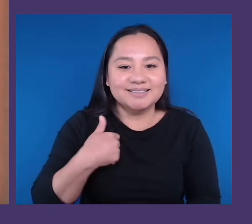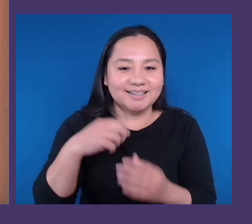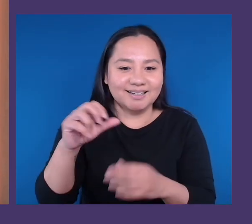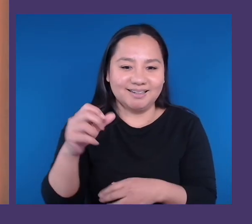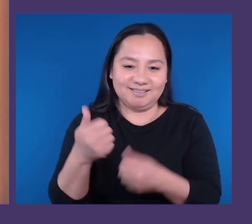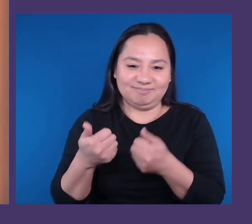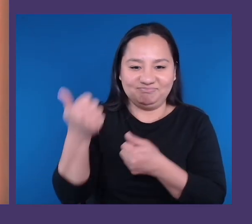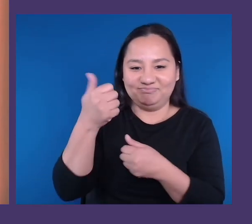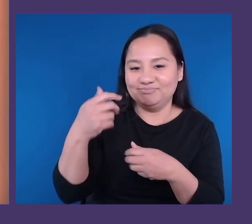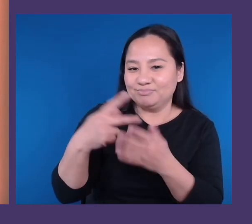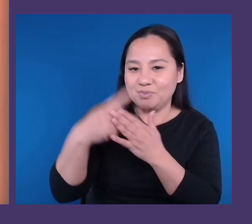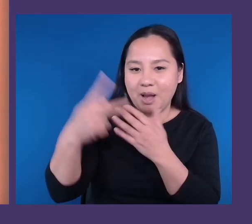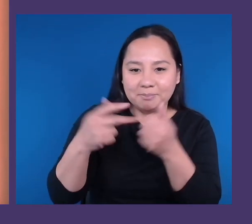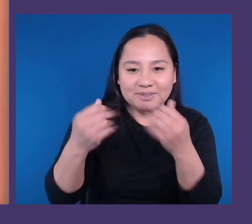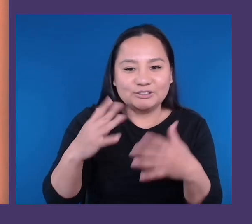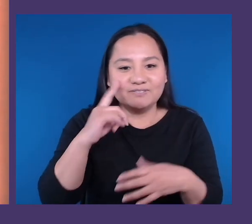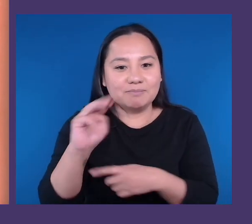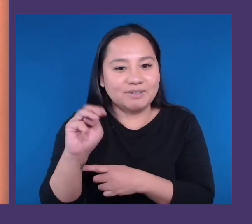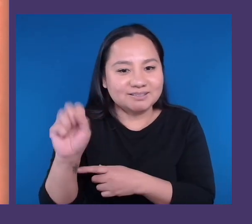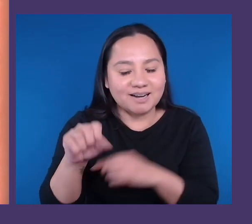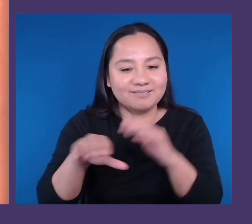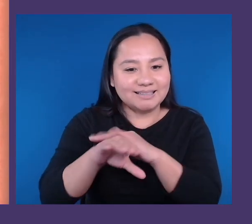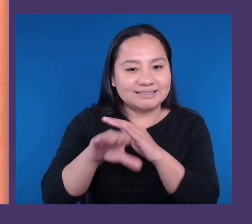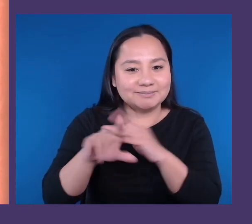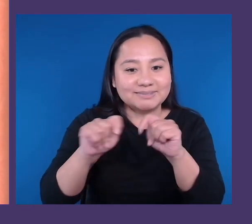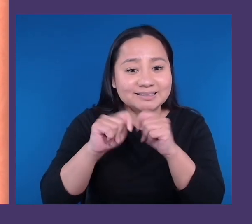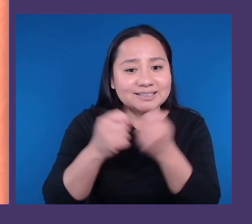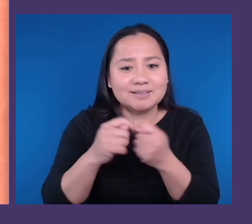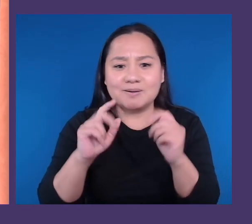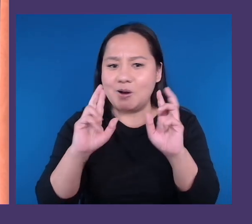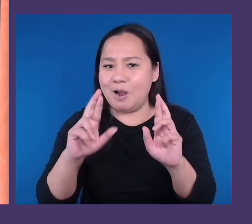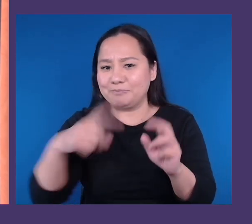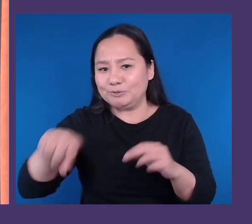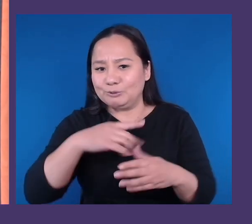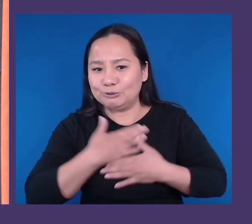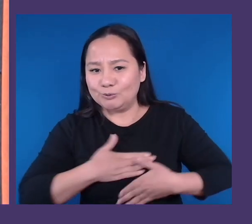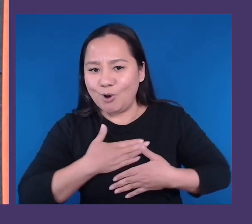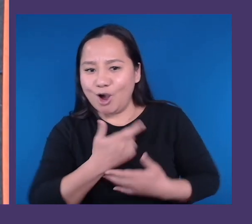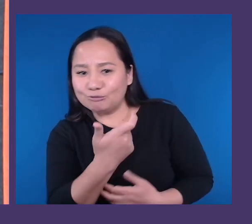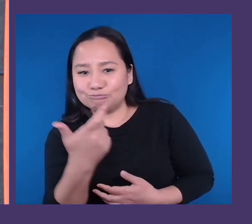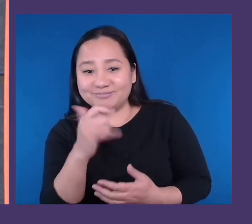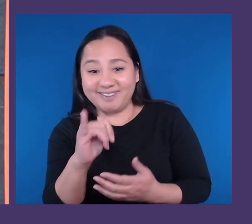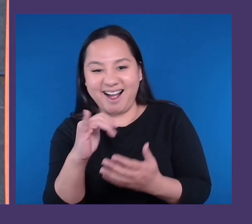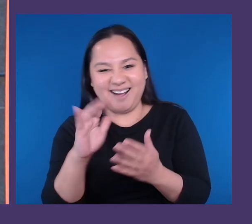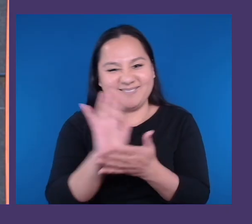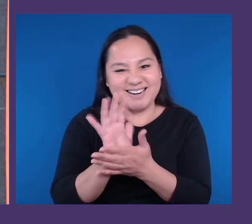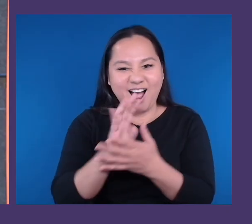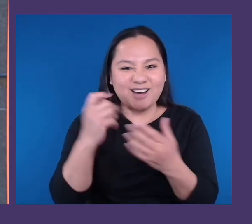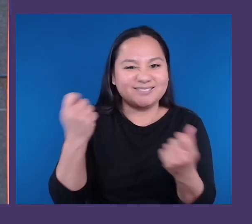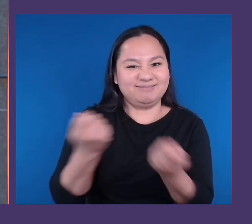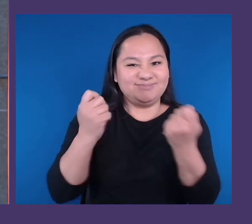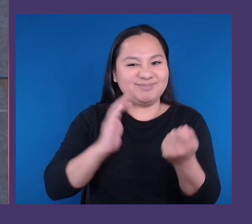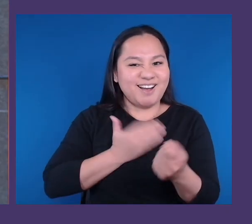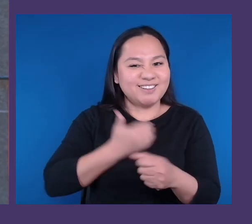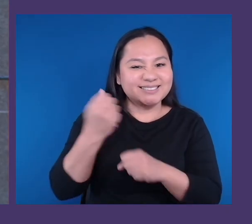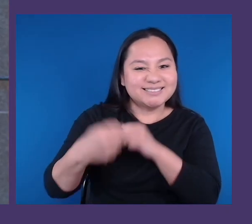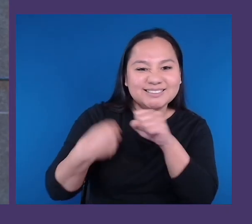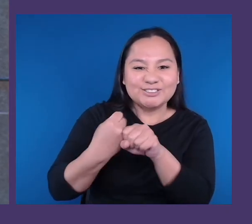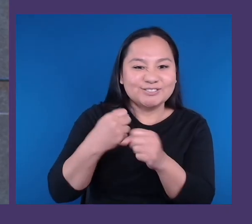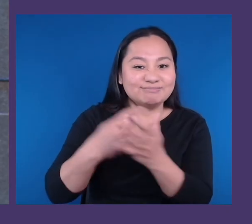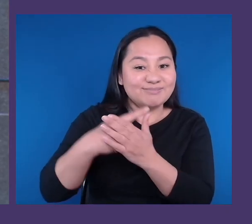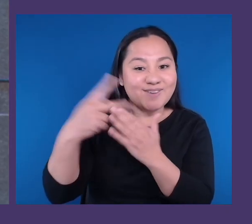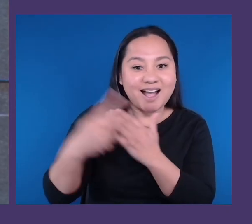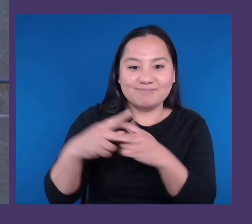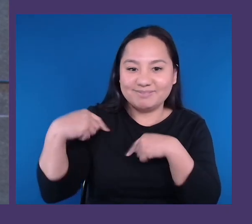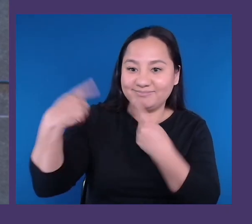celebrating our 10-year anniversary of the program. Over the past decade, Microsoft has been deeply invested in taking